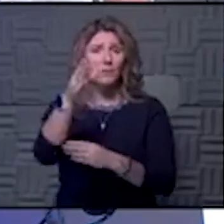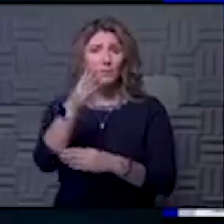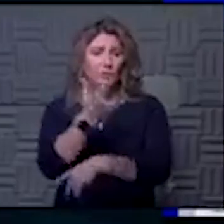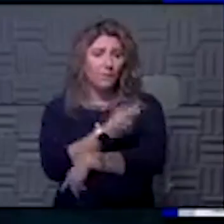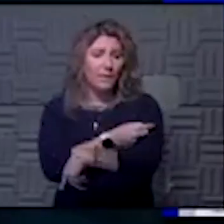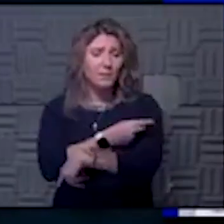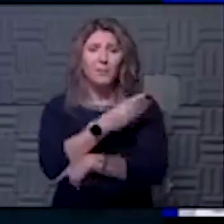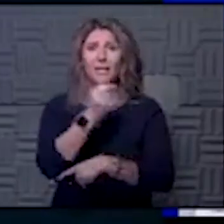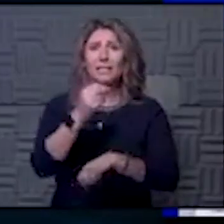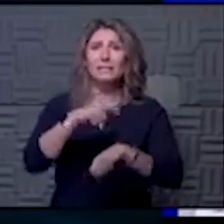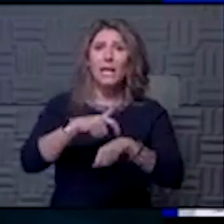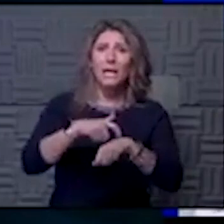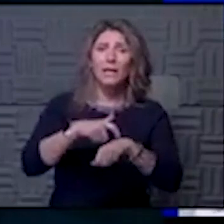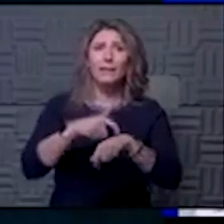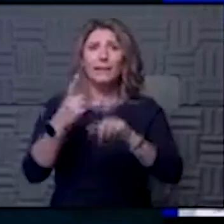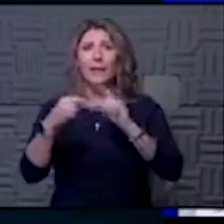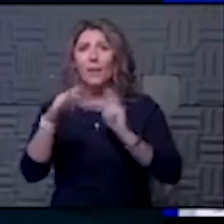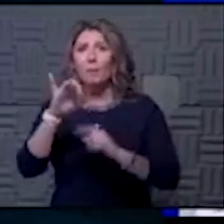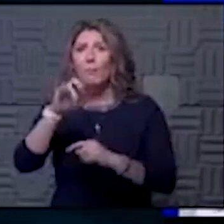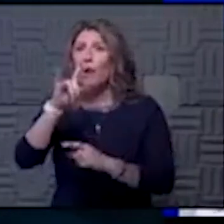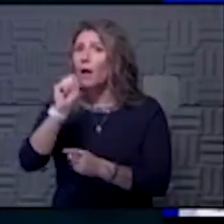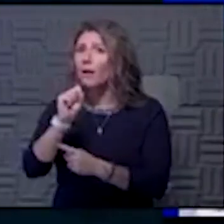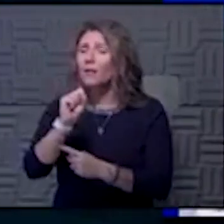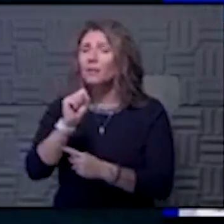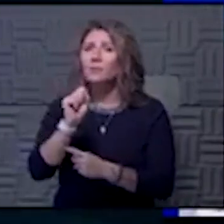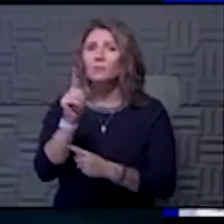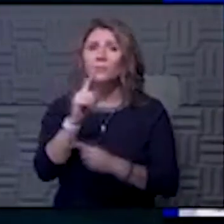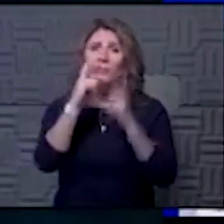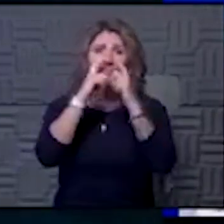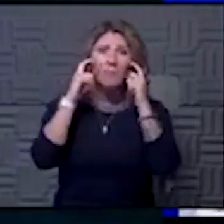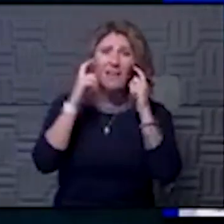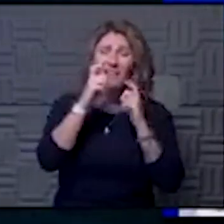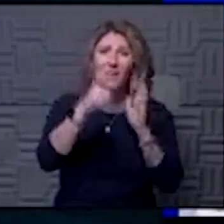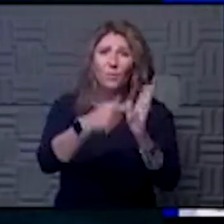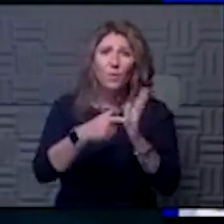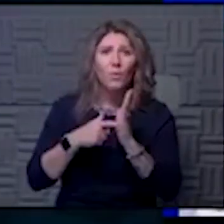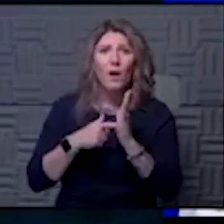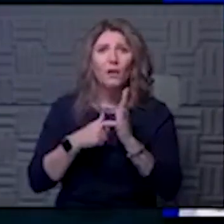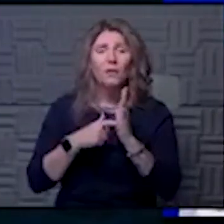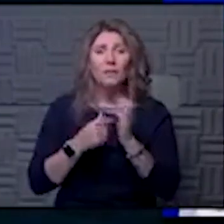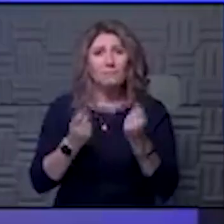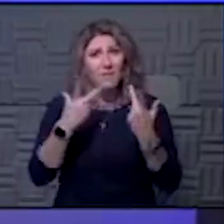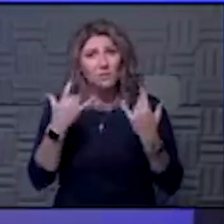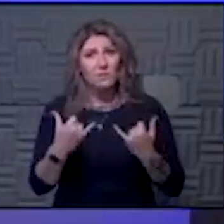time perhaps and antibodies where masking will not be required as much as it is today?